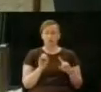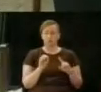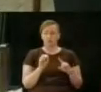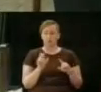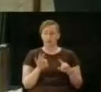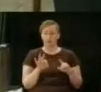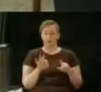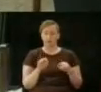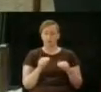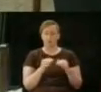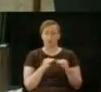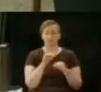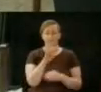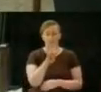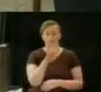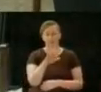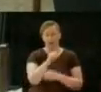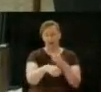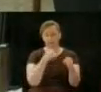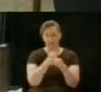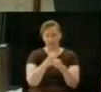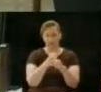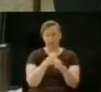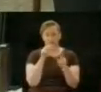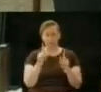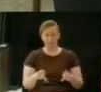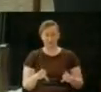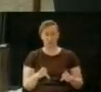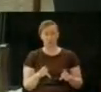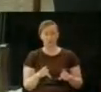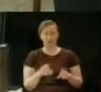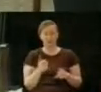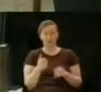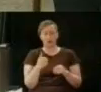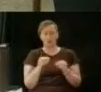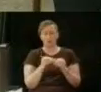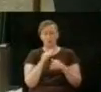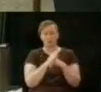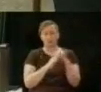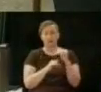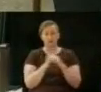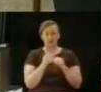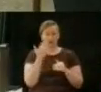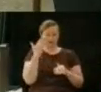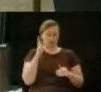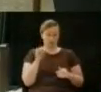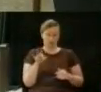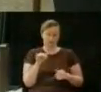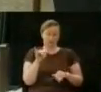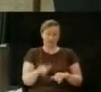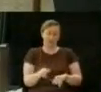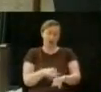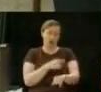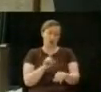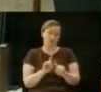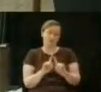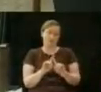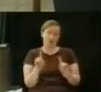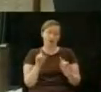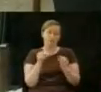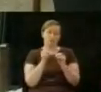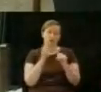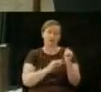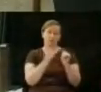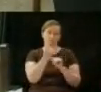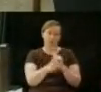how a body is going to come together. So I think instead of rushing it, whenever we can get this thing going, if you put it out four